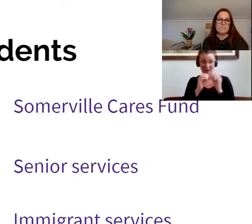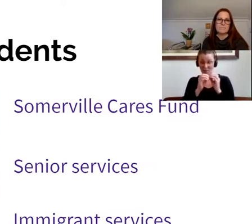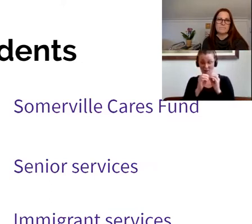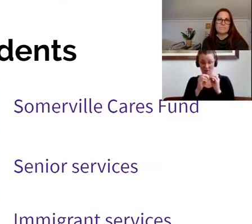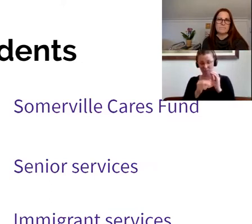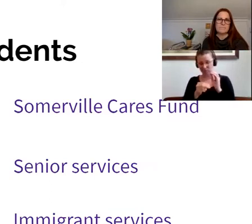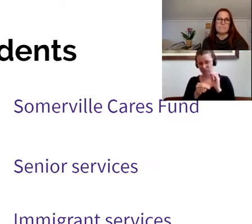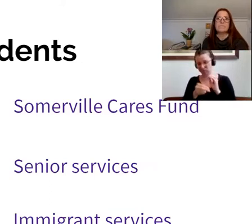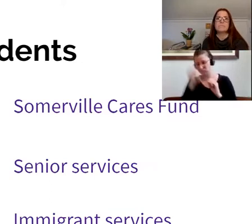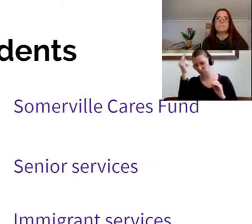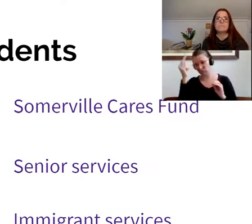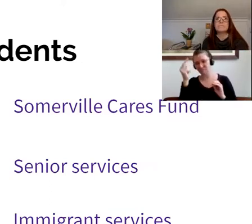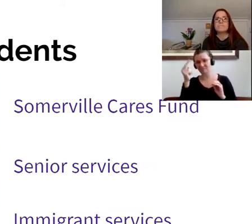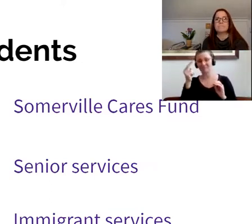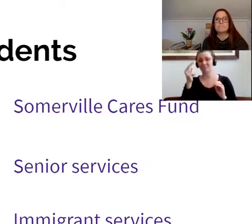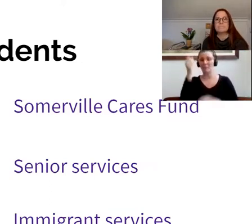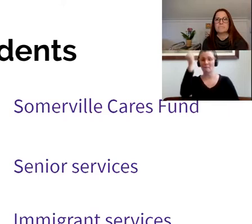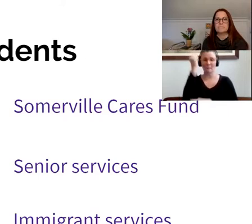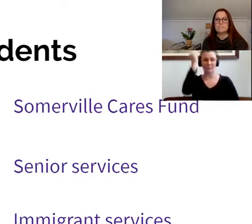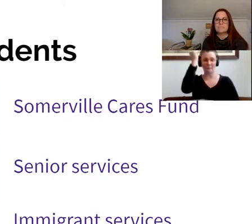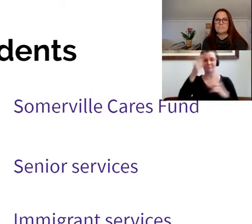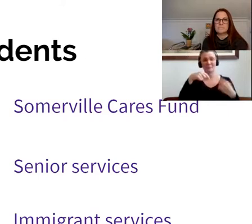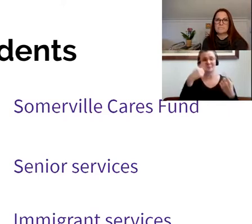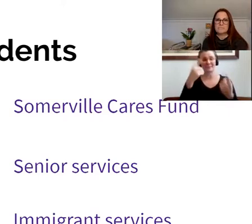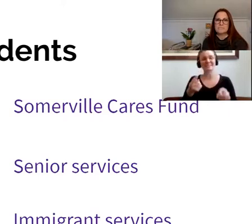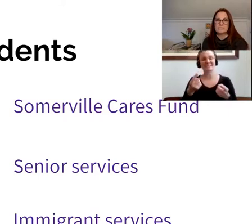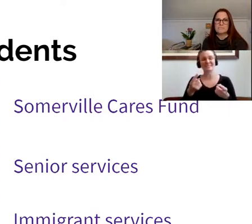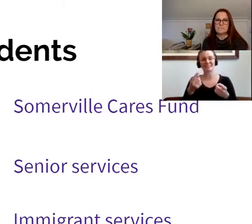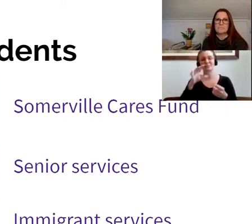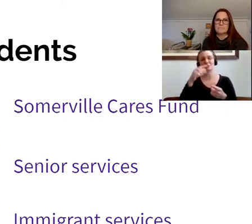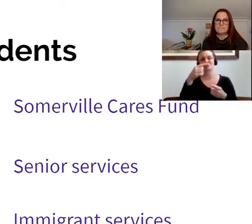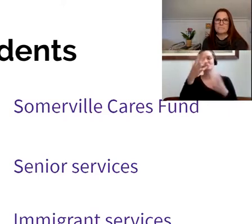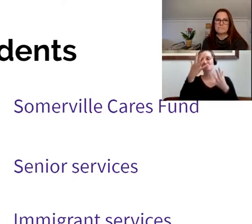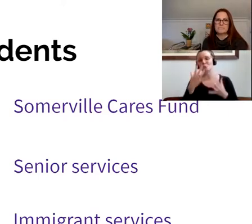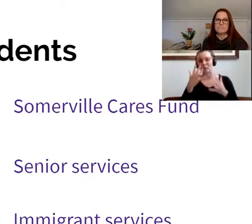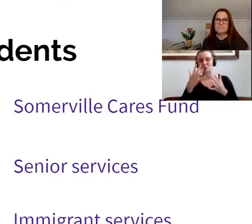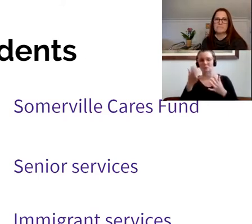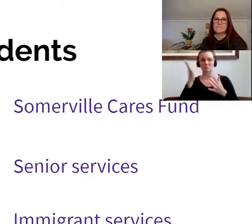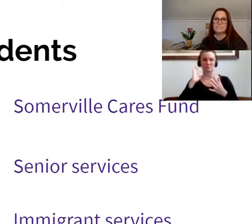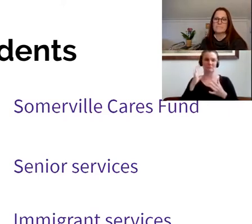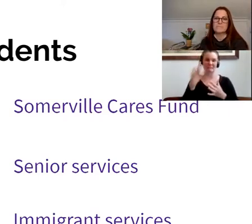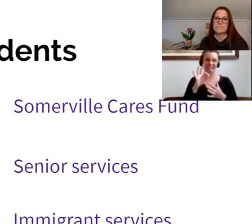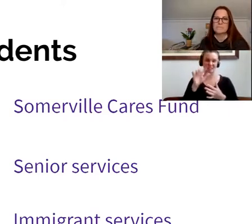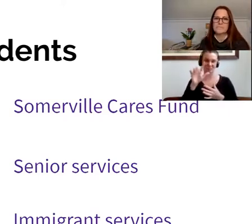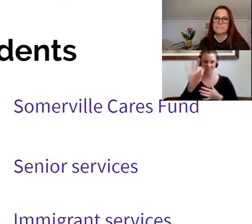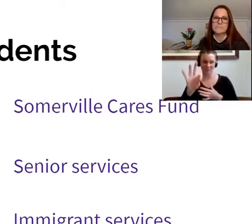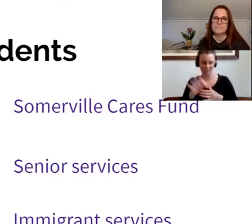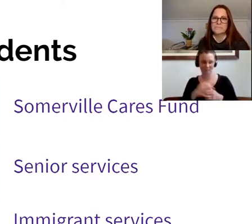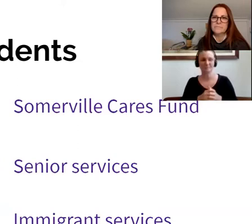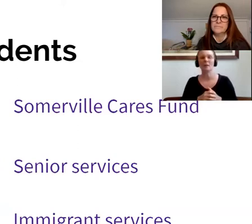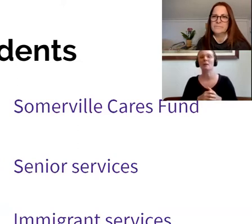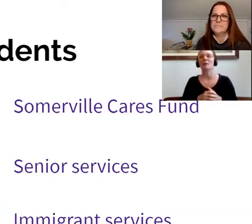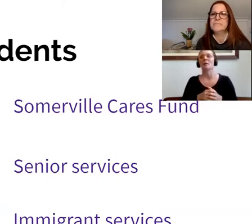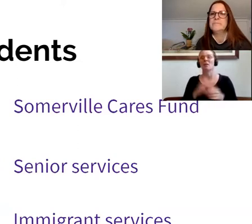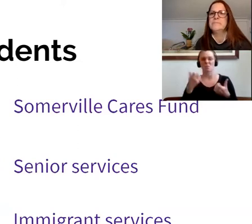Without paychecks, people have been concerned that they will lose their apartment. They may be evicted. One, we cannot let that happen. People need shelter.